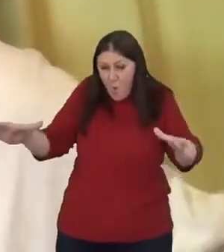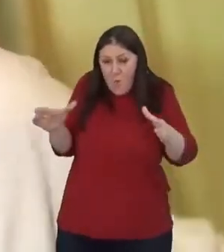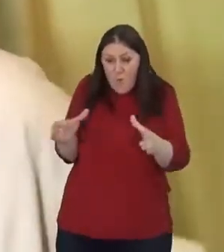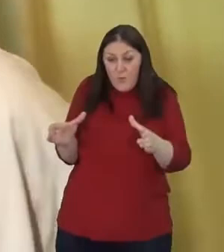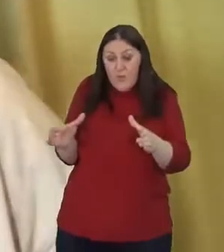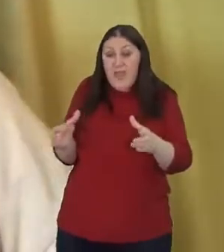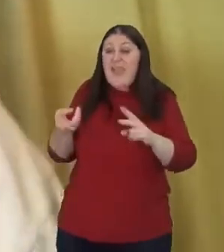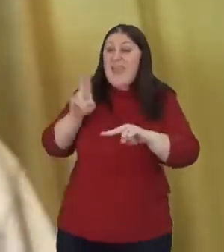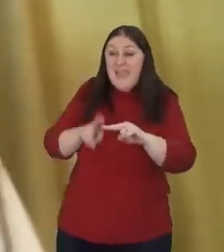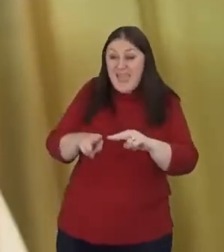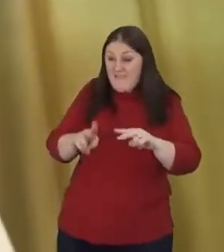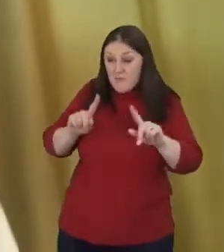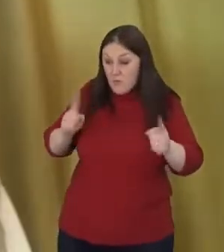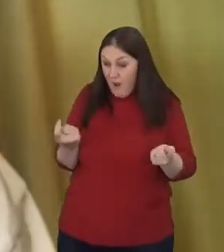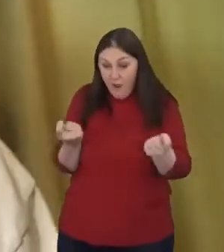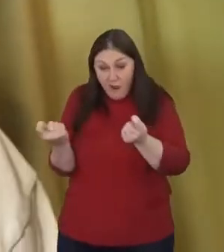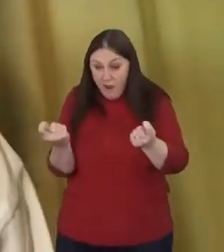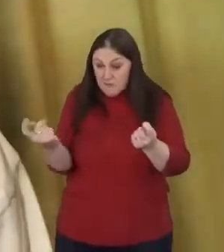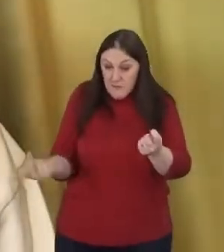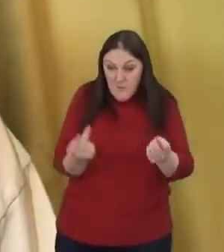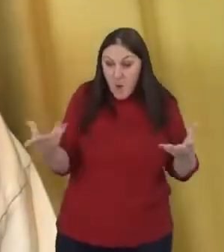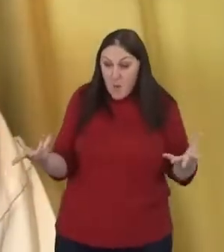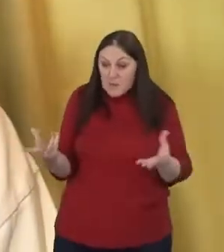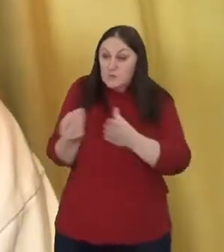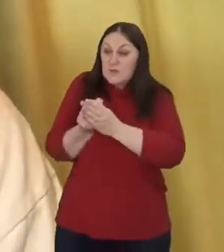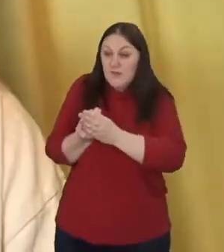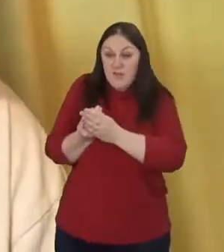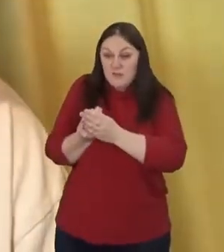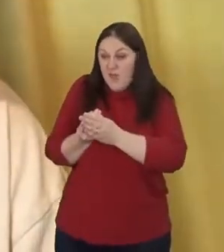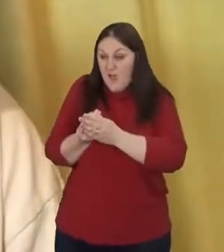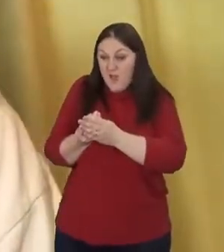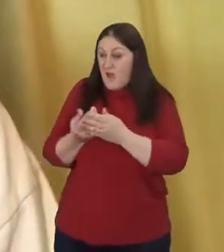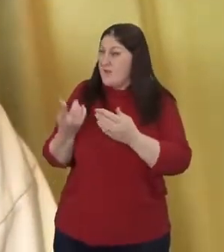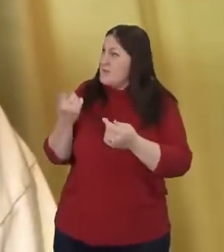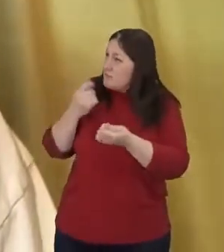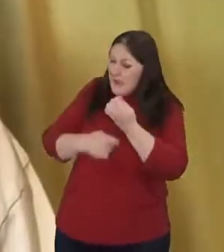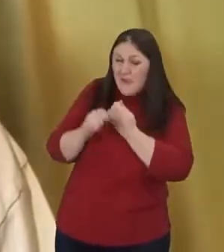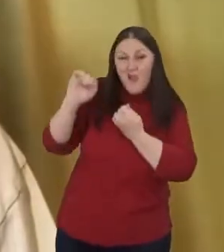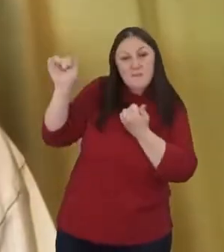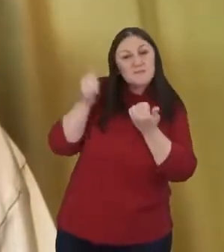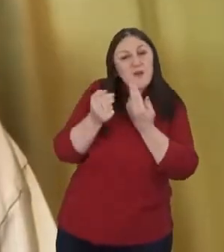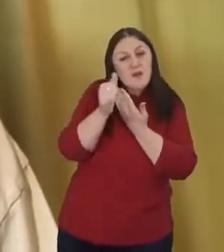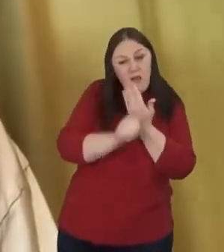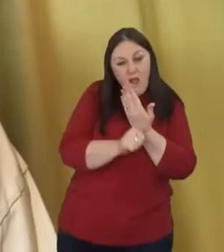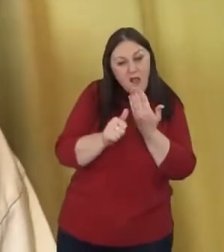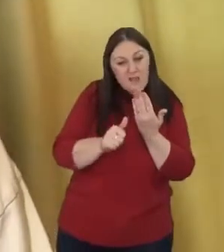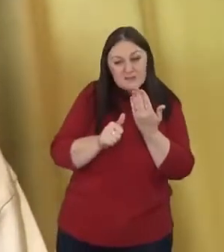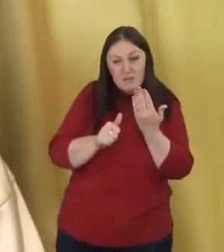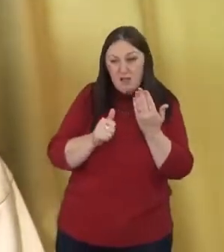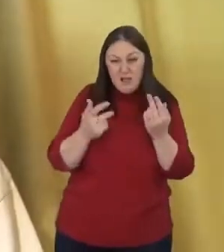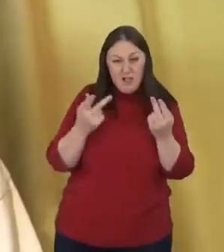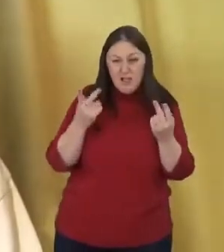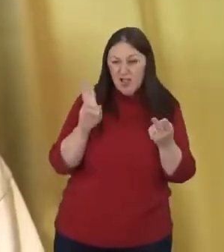gospel and leaving it in disarray. So as we think of this healing our hearts,